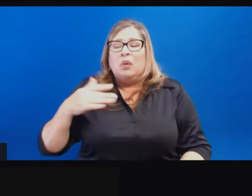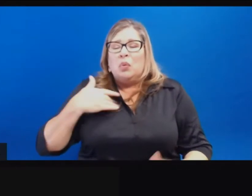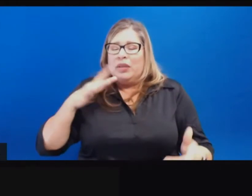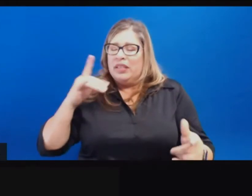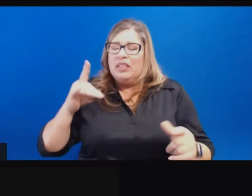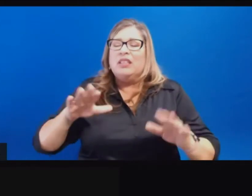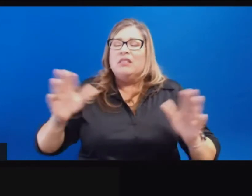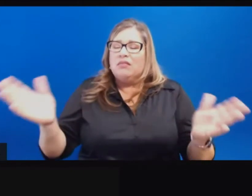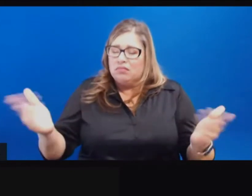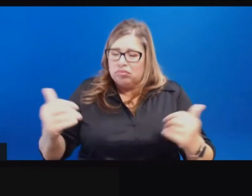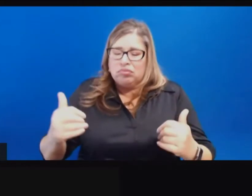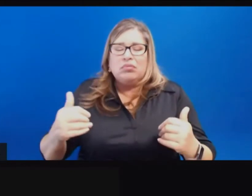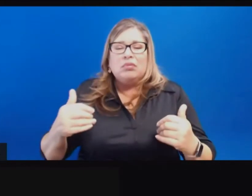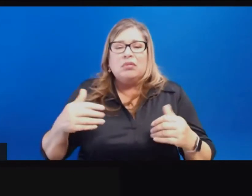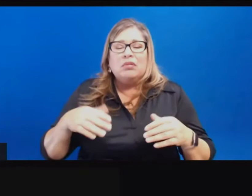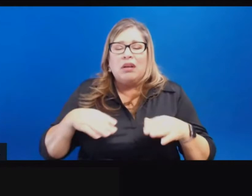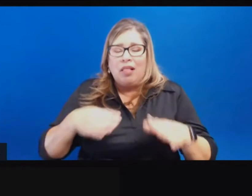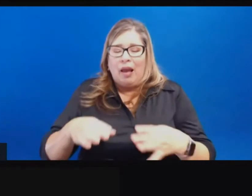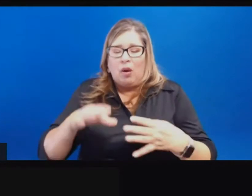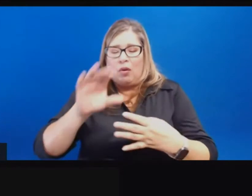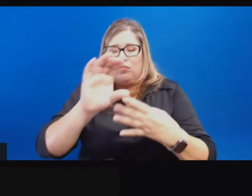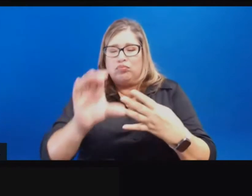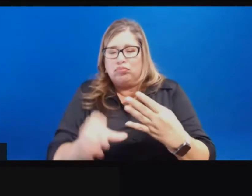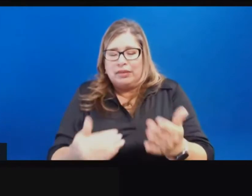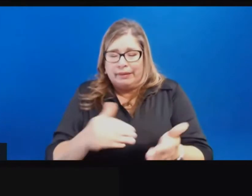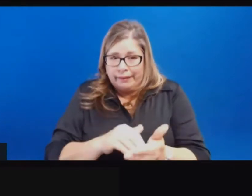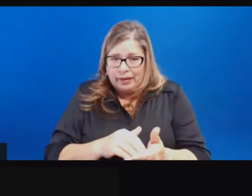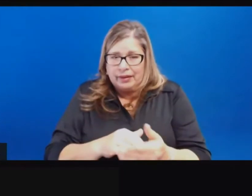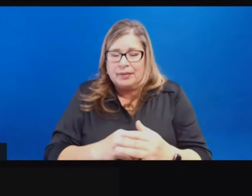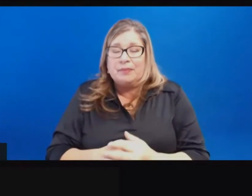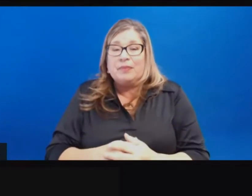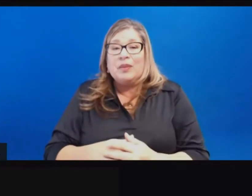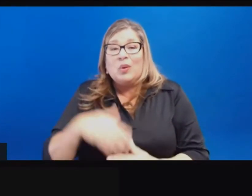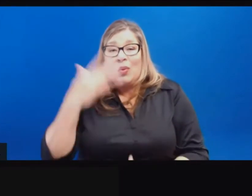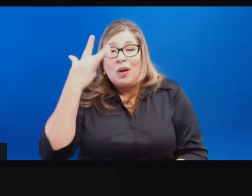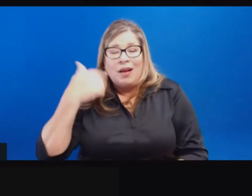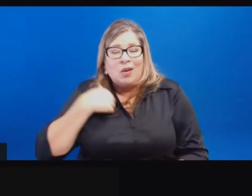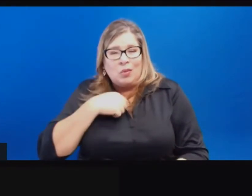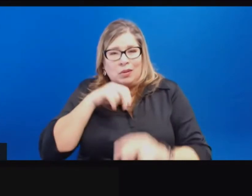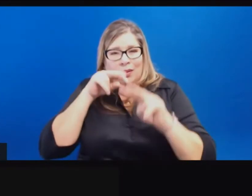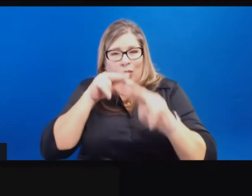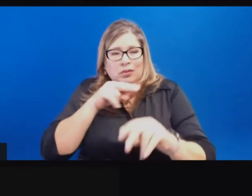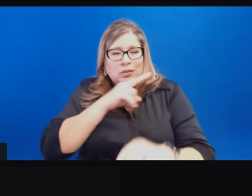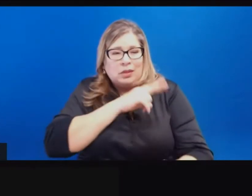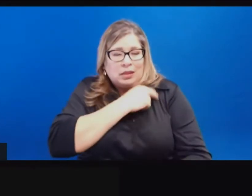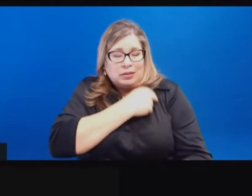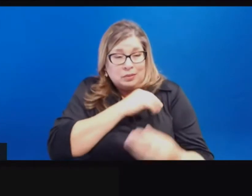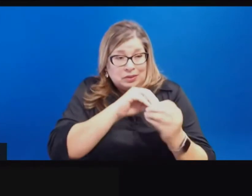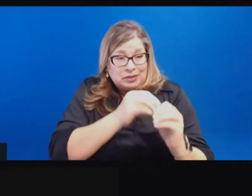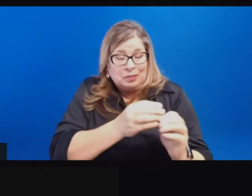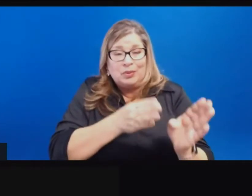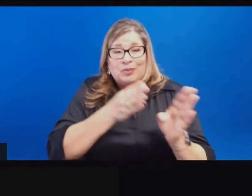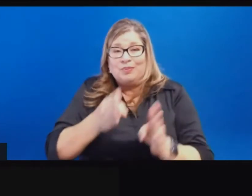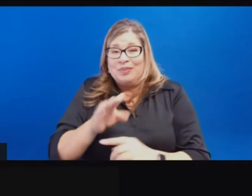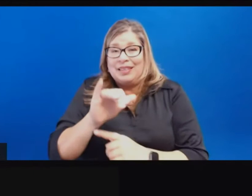at home order. All that said, we continue to watch not just the hospital numbers, not just the ICU numbers, all of the numbers we've been